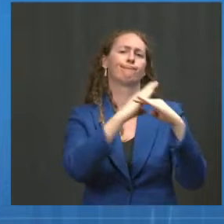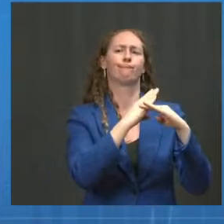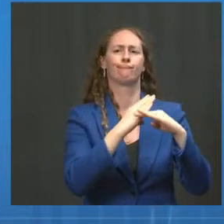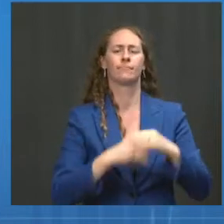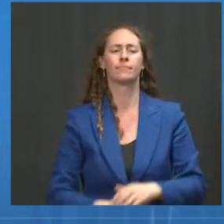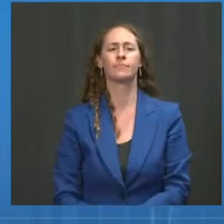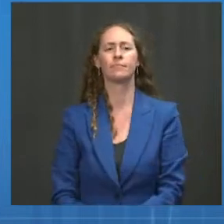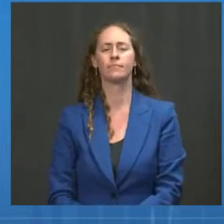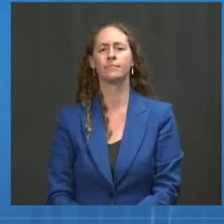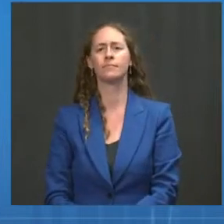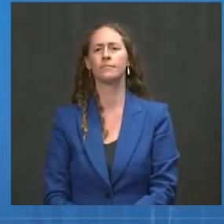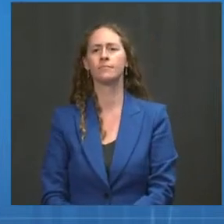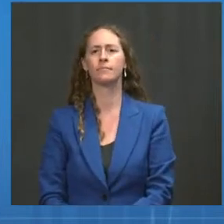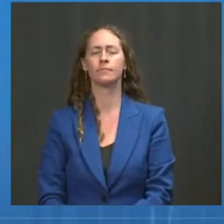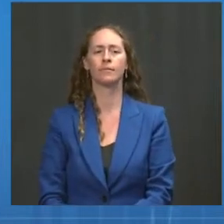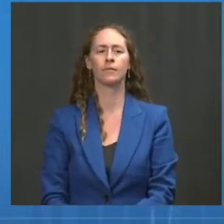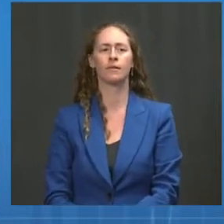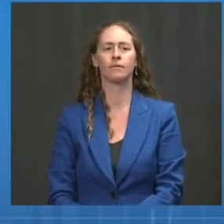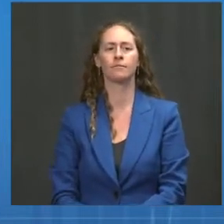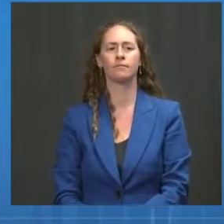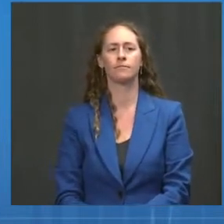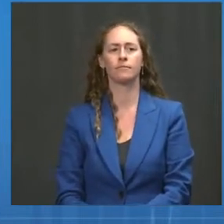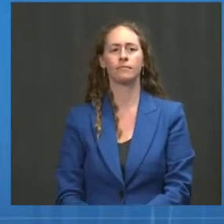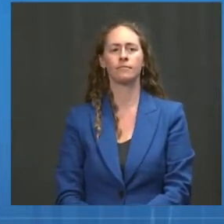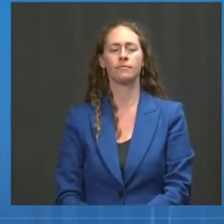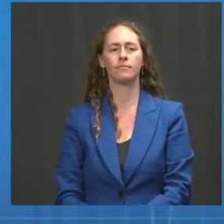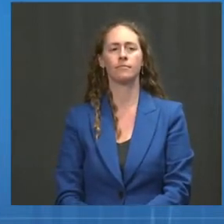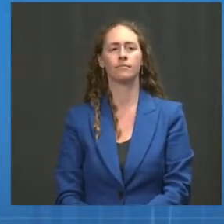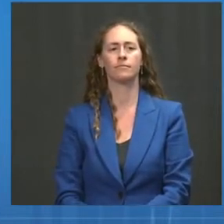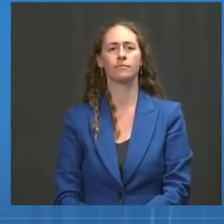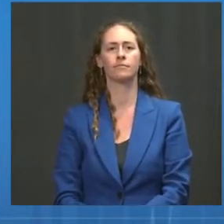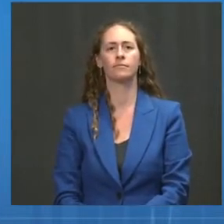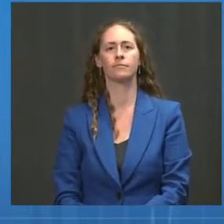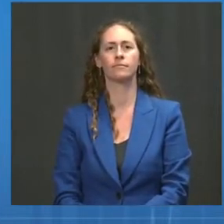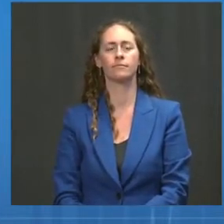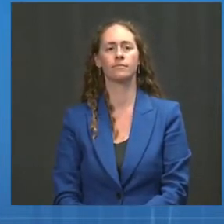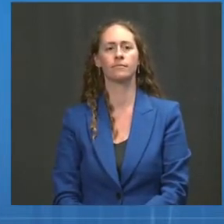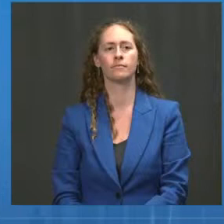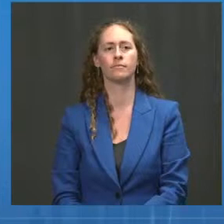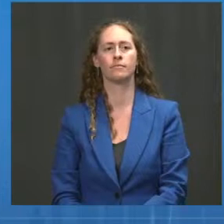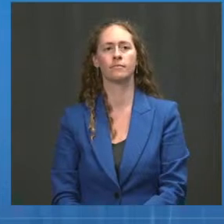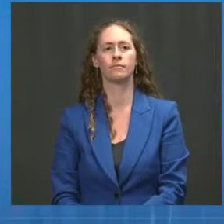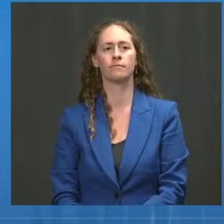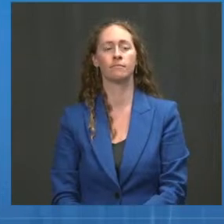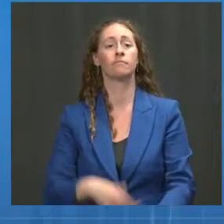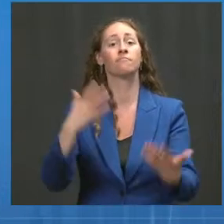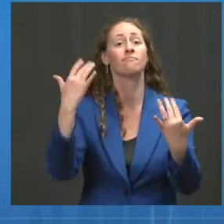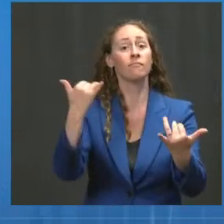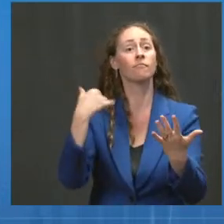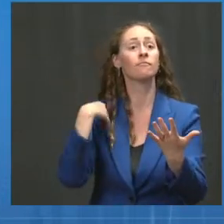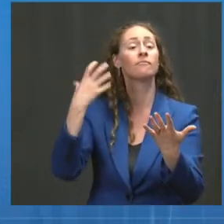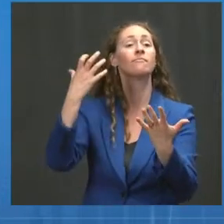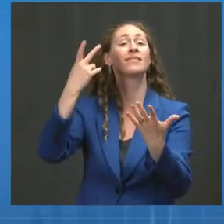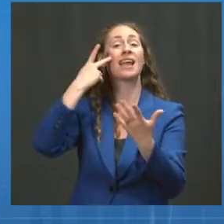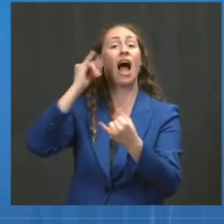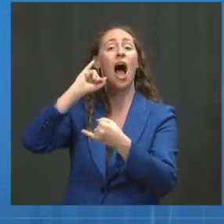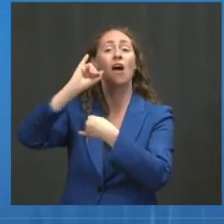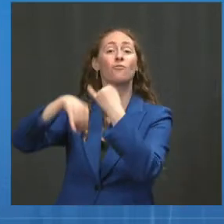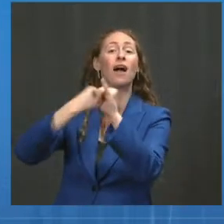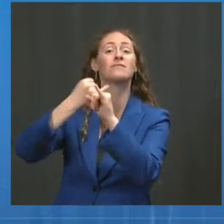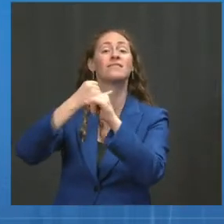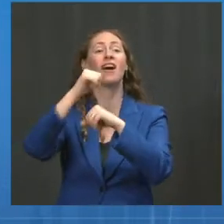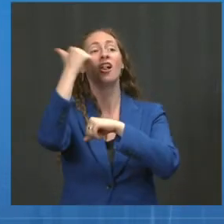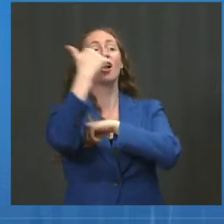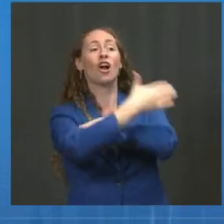just add, you know, another piece of data that we've been looking at is our international colleagues who are ahead of us both in the Delta surge as well as